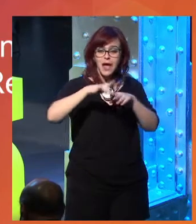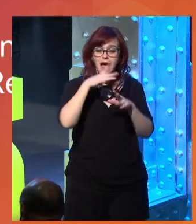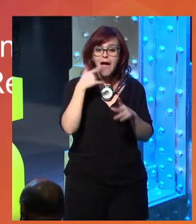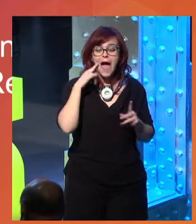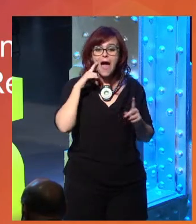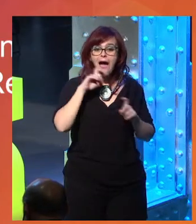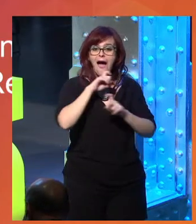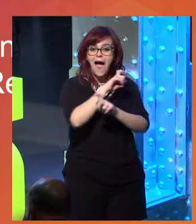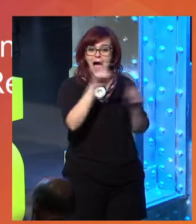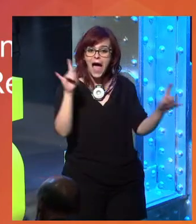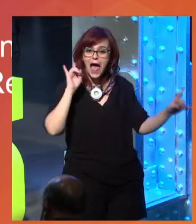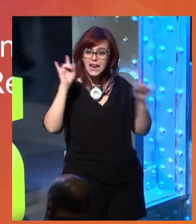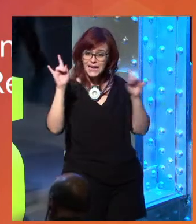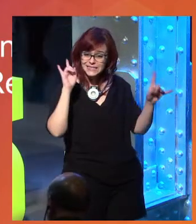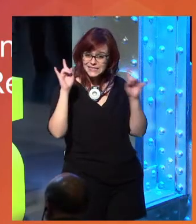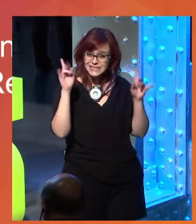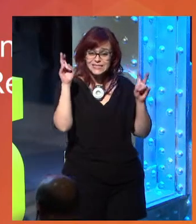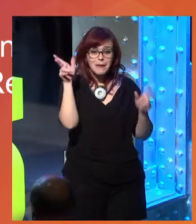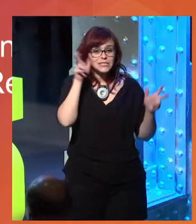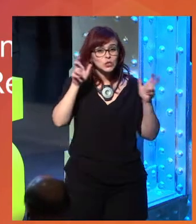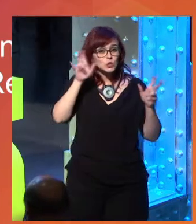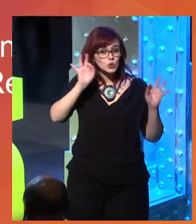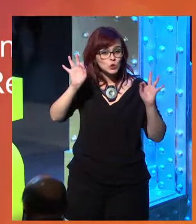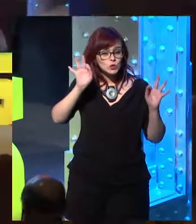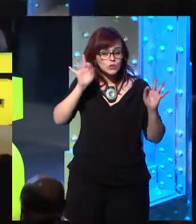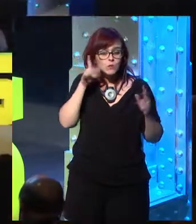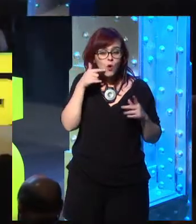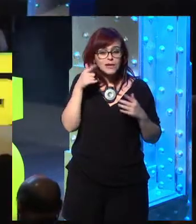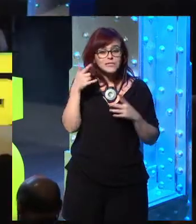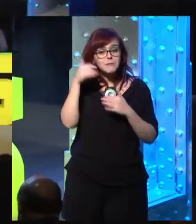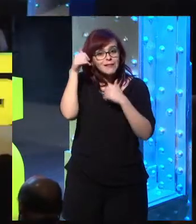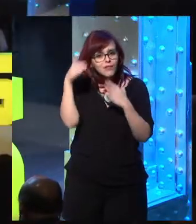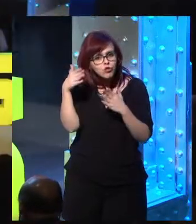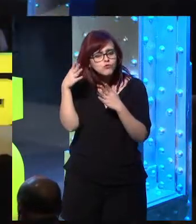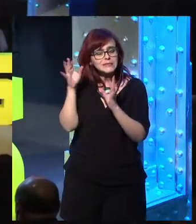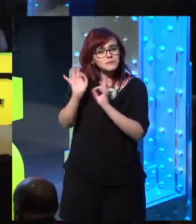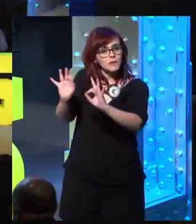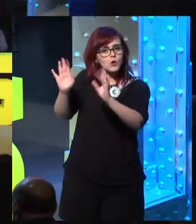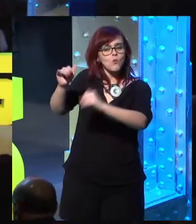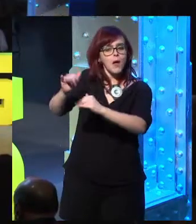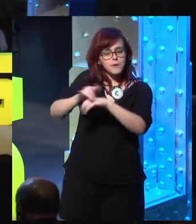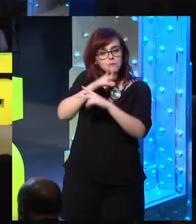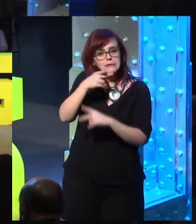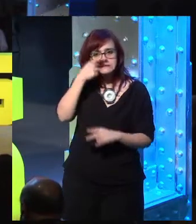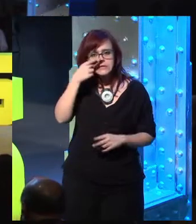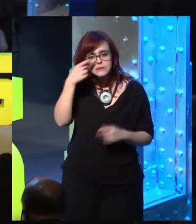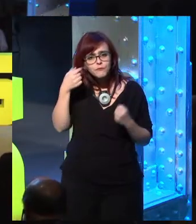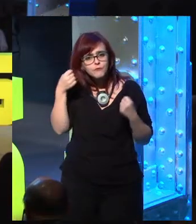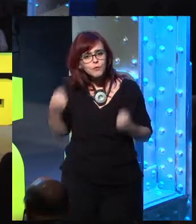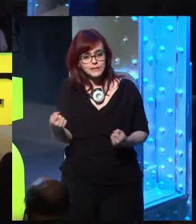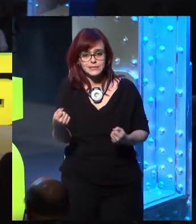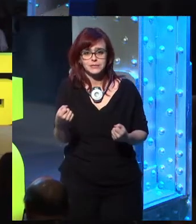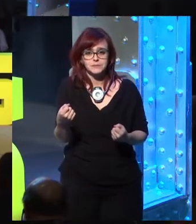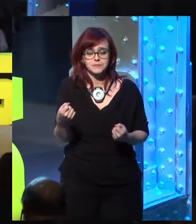is getting really annoying, so maybe when the book comes out, people will care about sound more, and how annoying it is to work in an open office where everything is